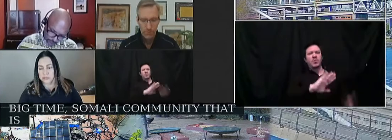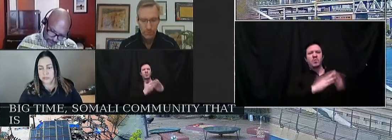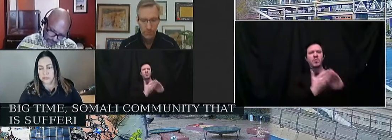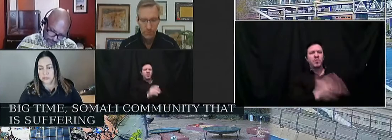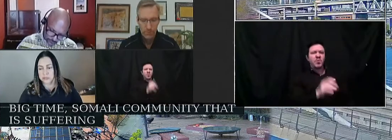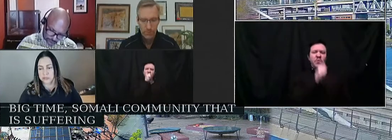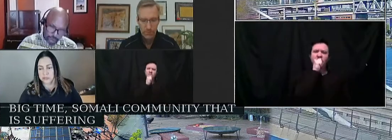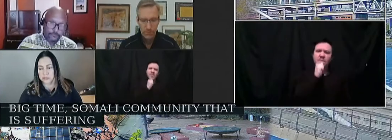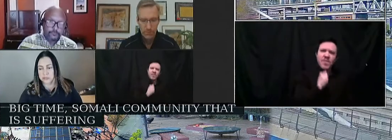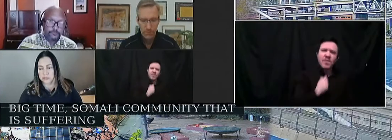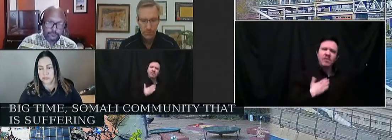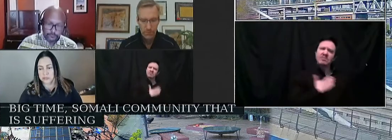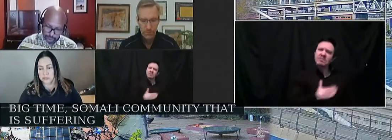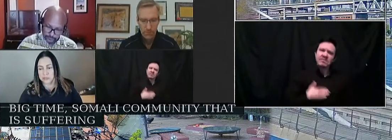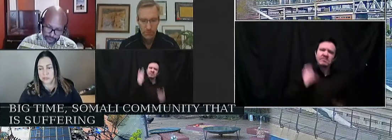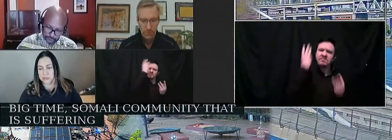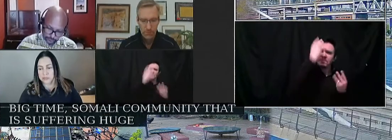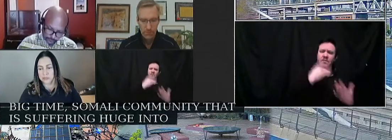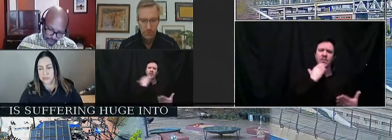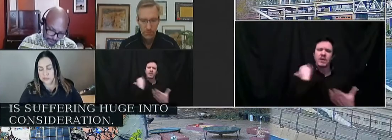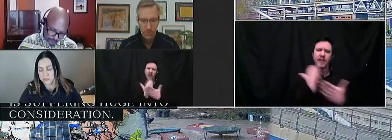consideration. Thank you.